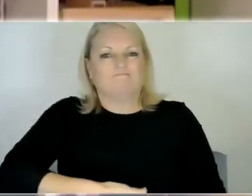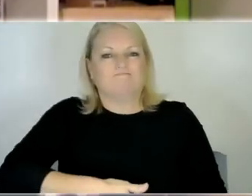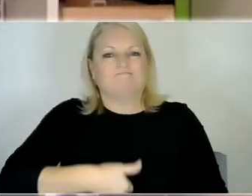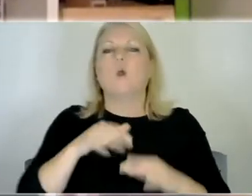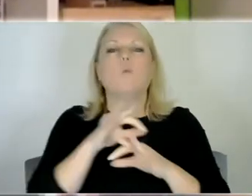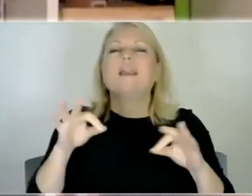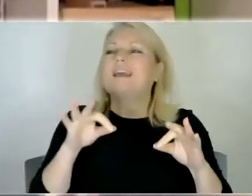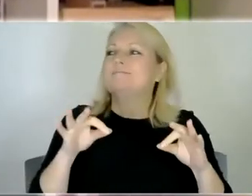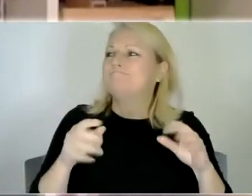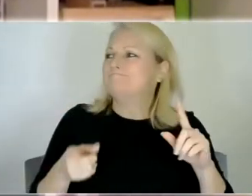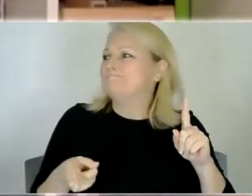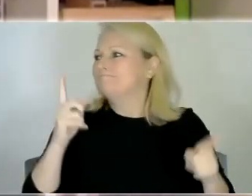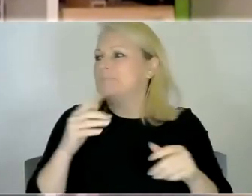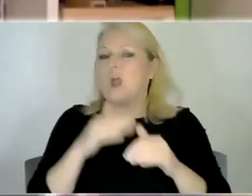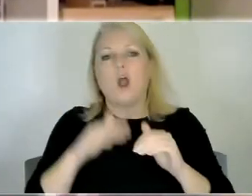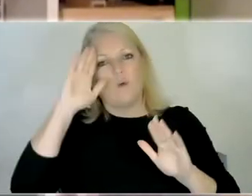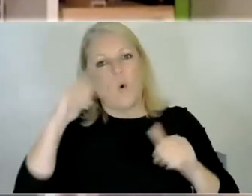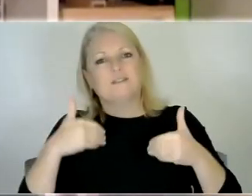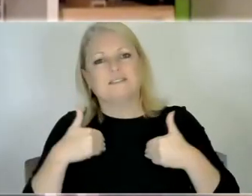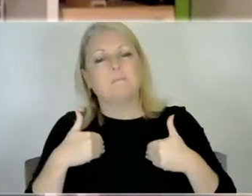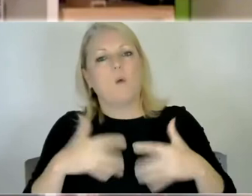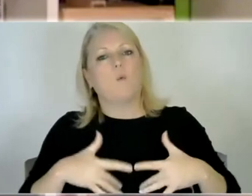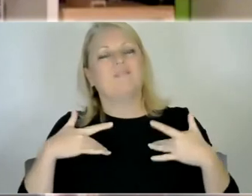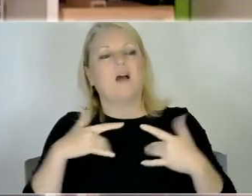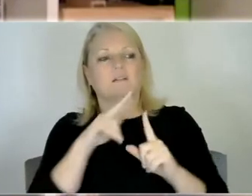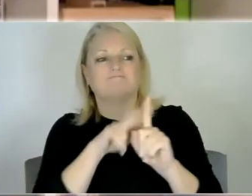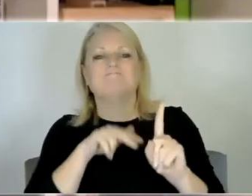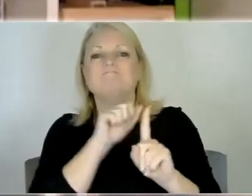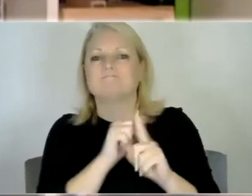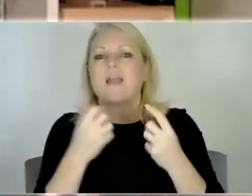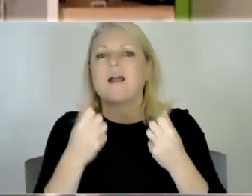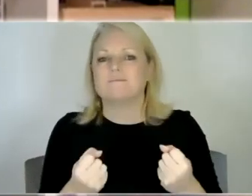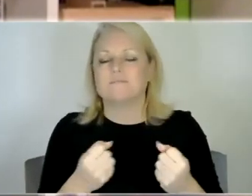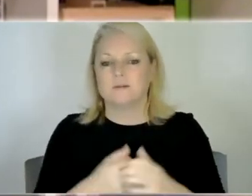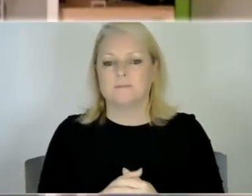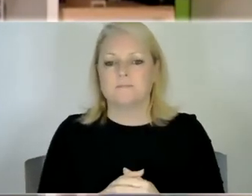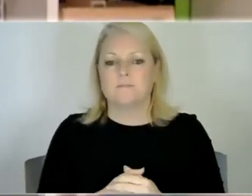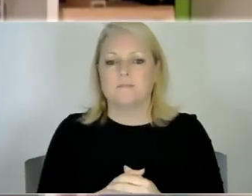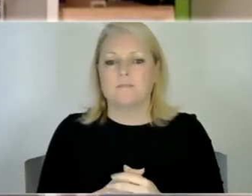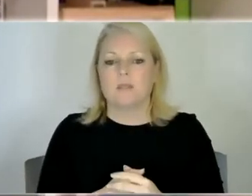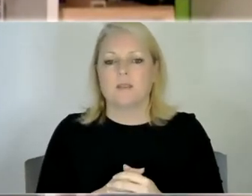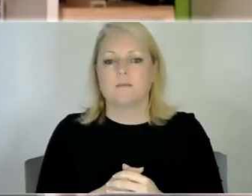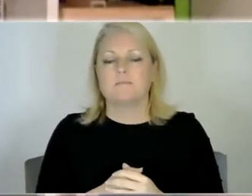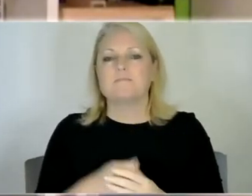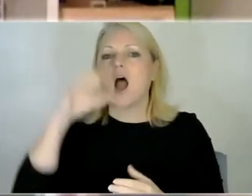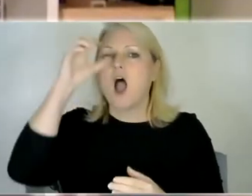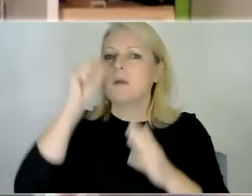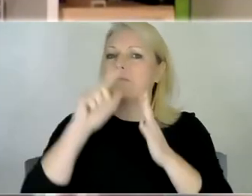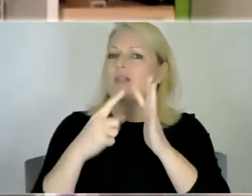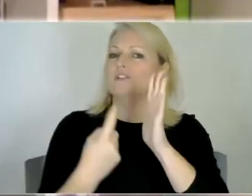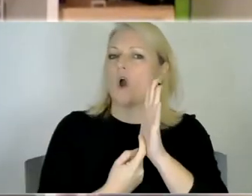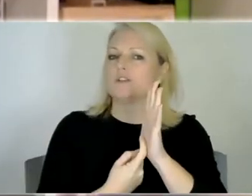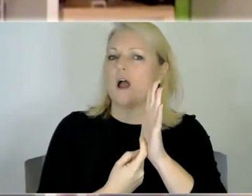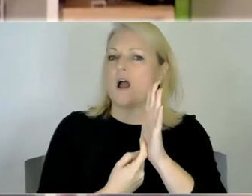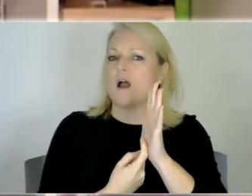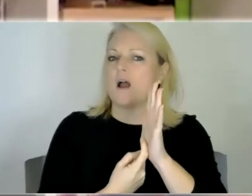autism was but we we knew we was going to get a diagnosis and I just remember that the doctor sort of you know bringing us back